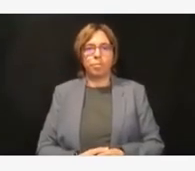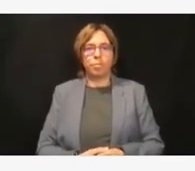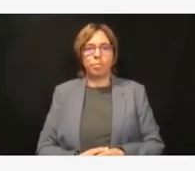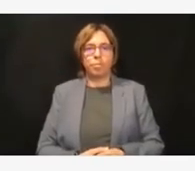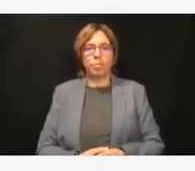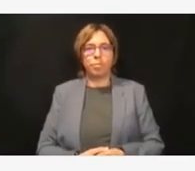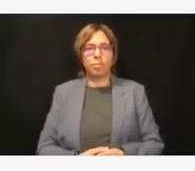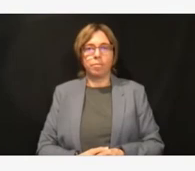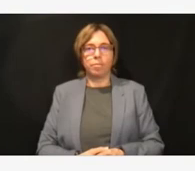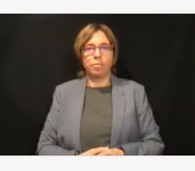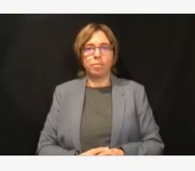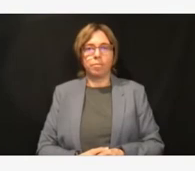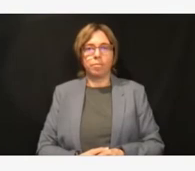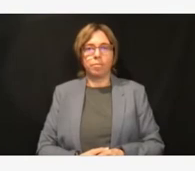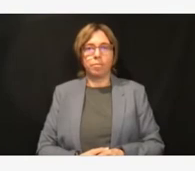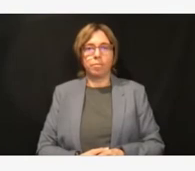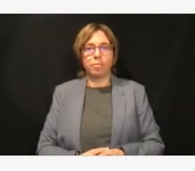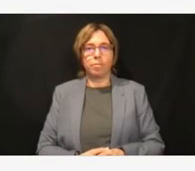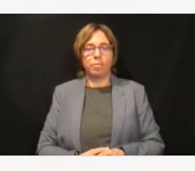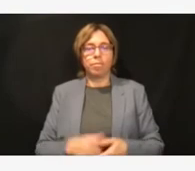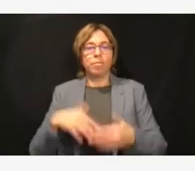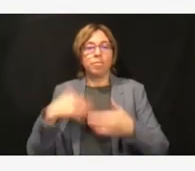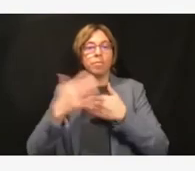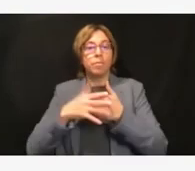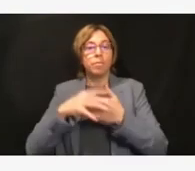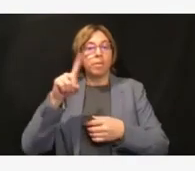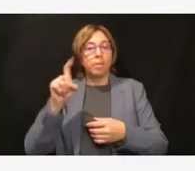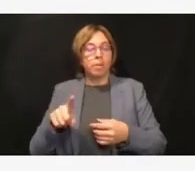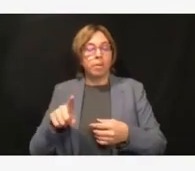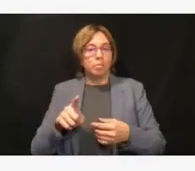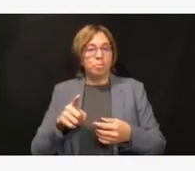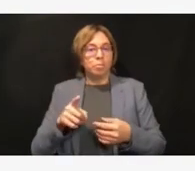Our next question will come from Ian Smeigh.